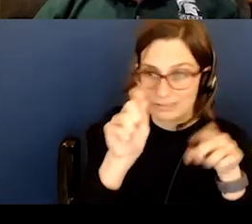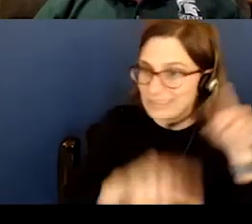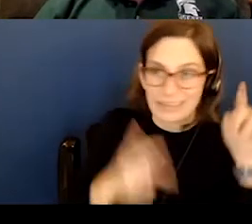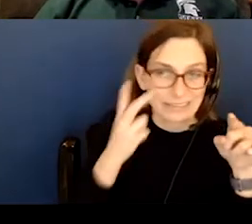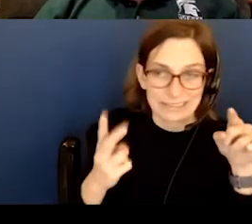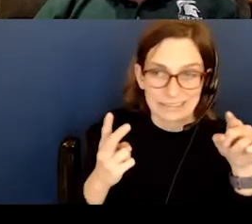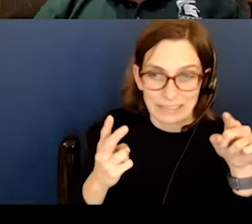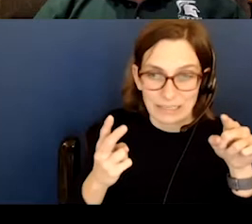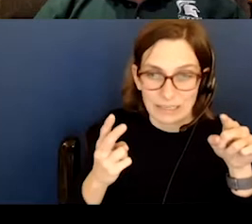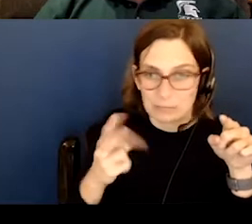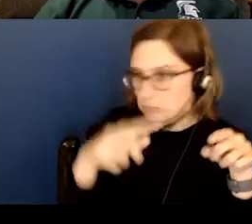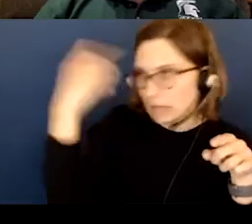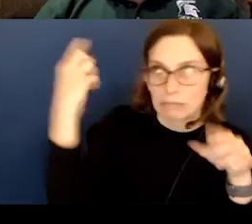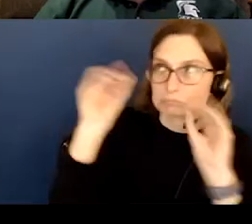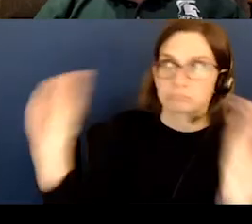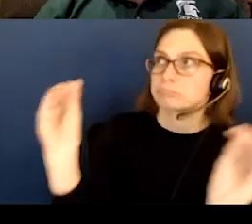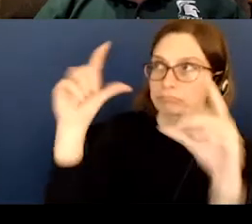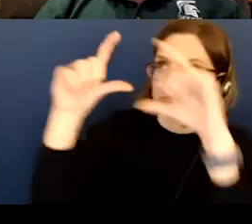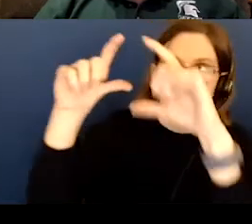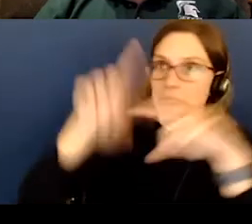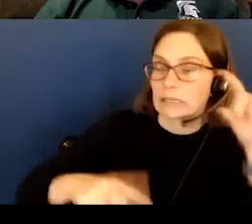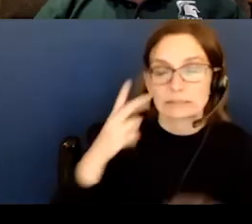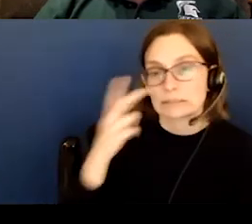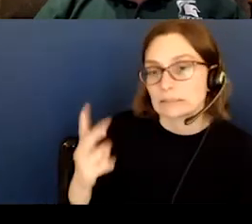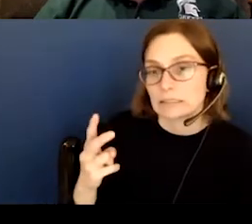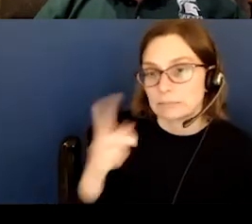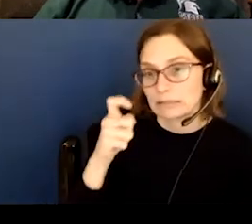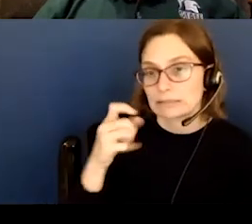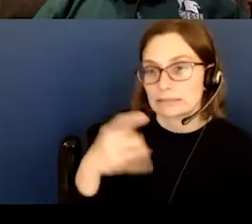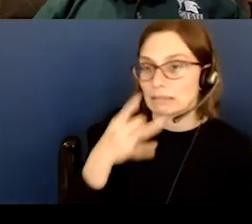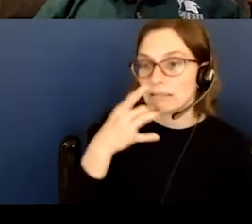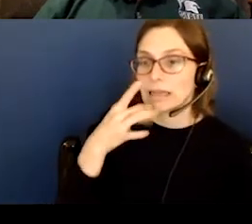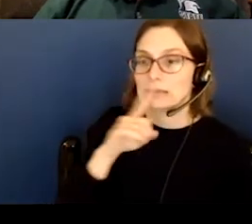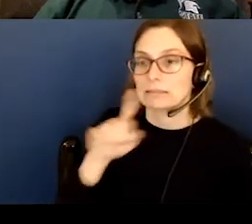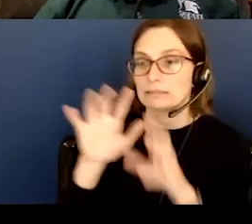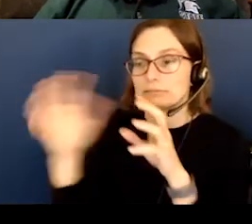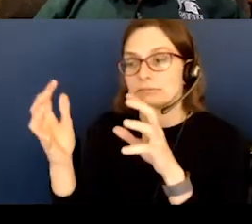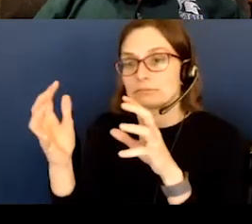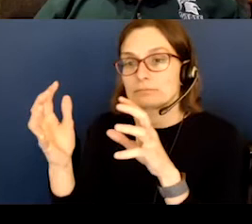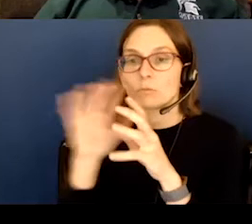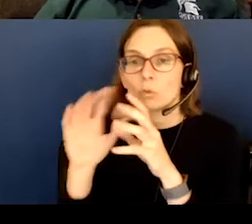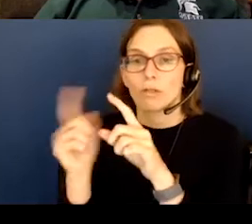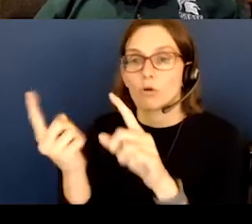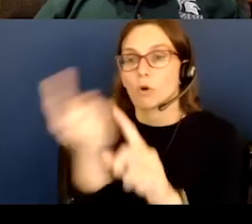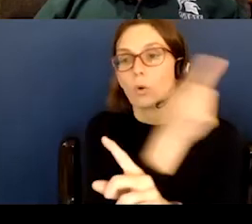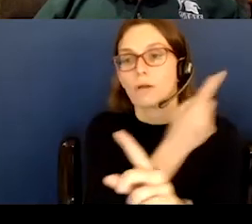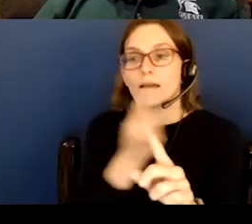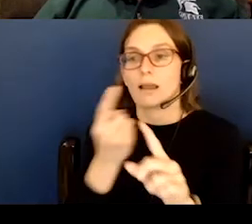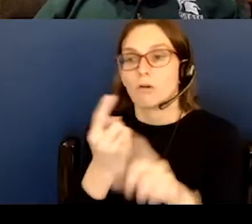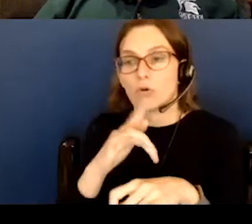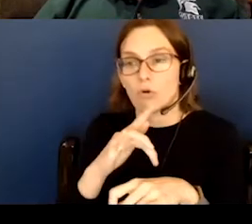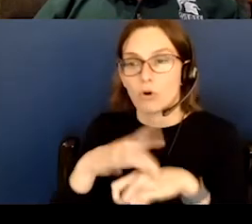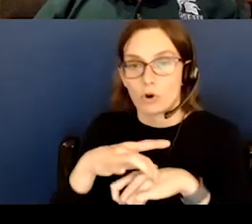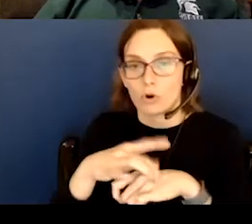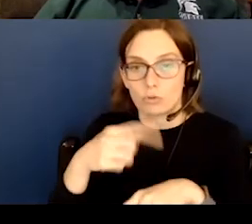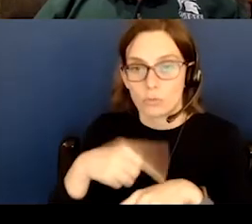can't really see it because the lit side is facing the other way. It will go around the earth once, but